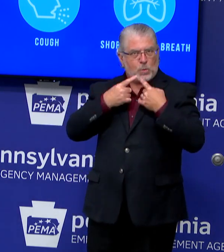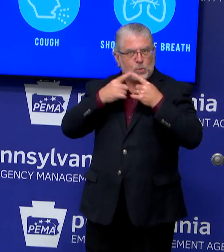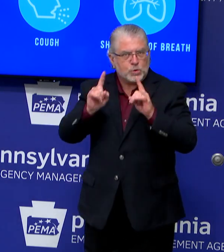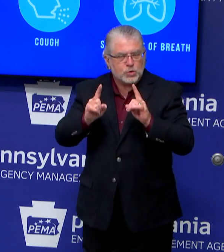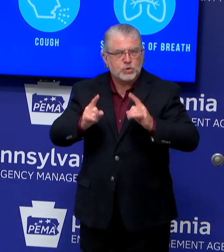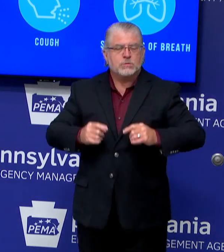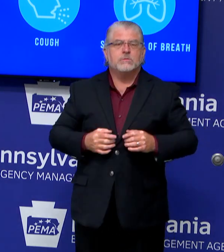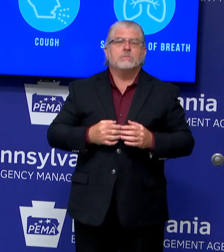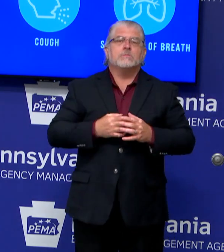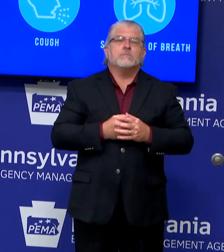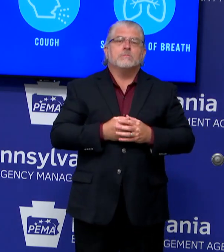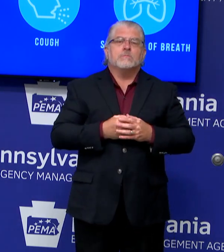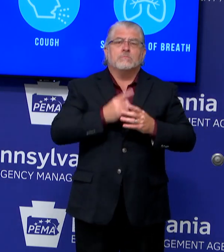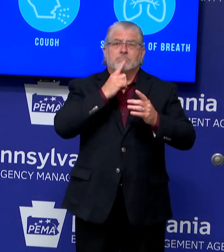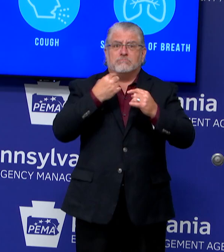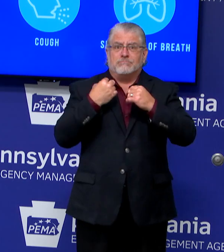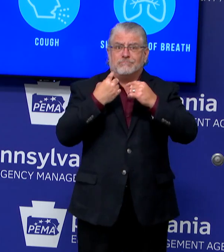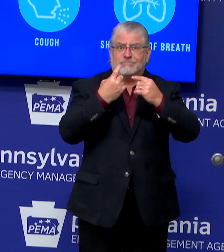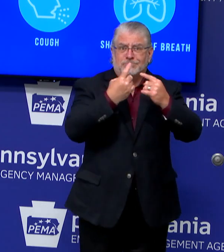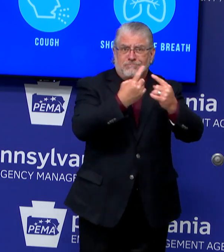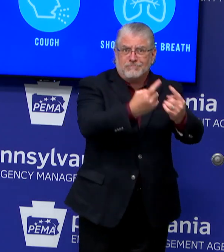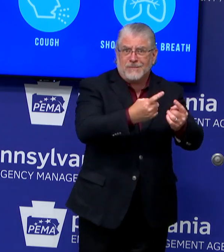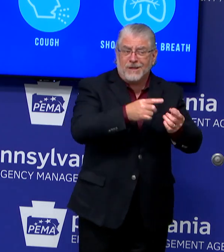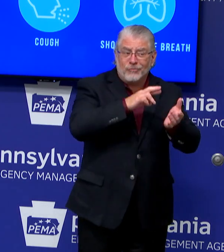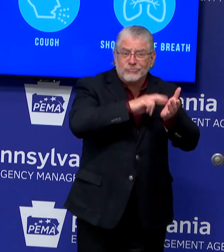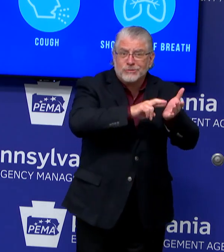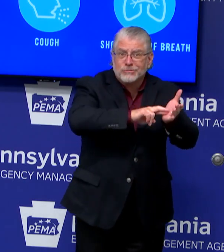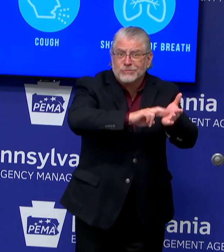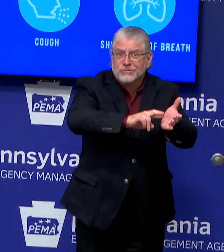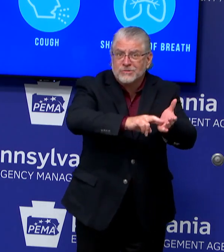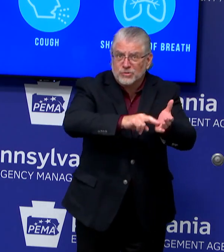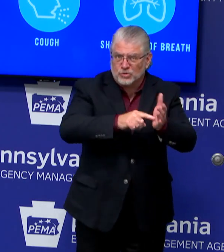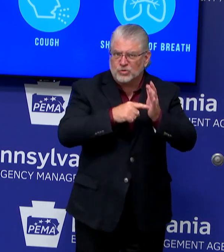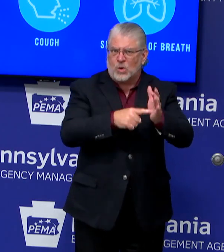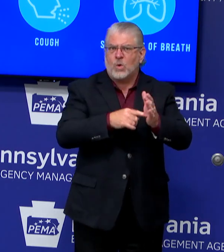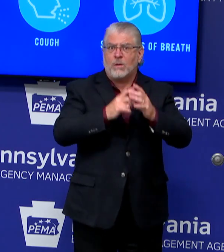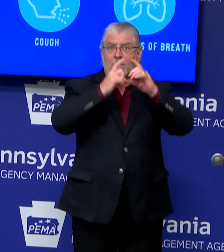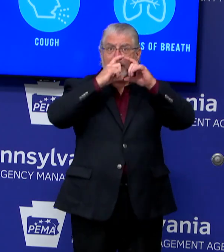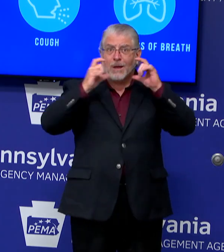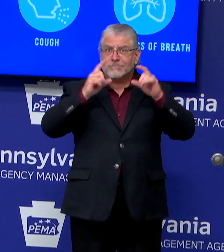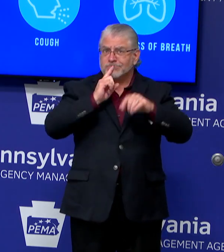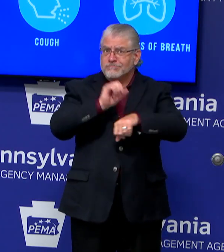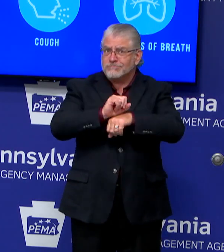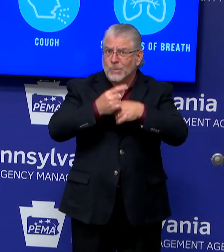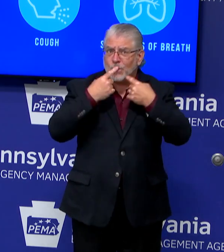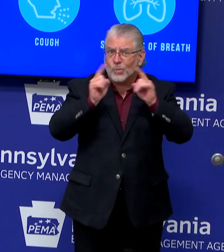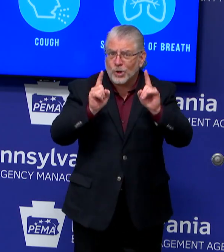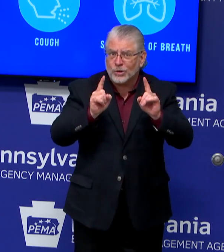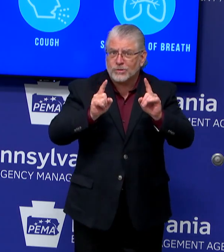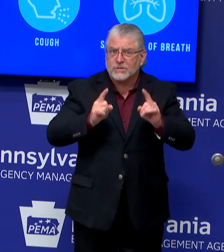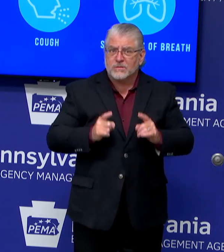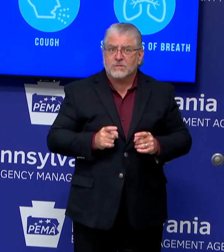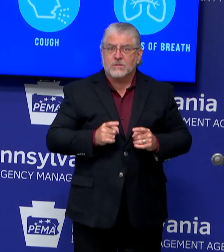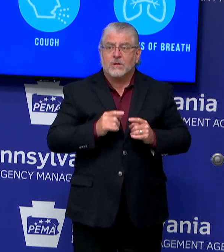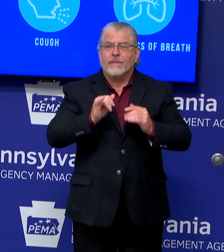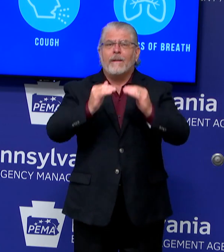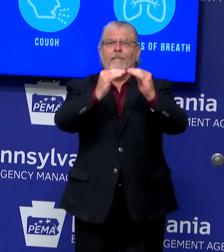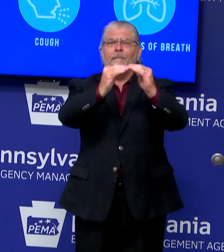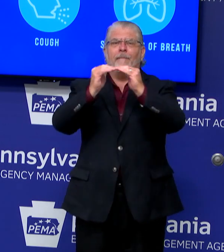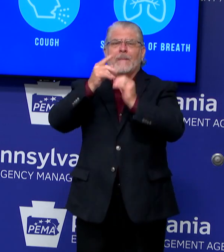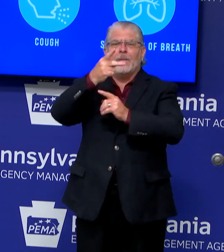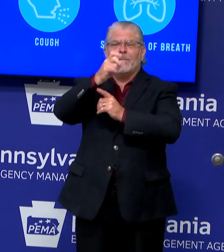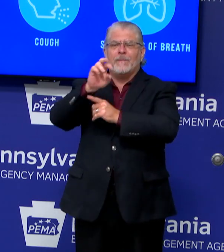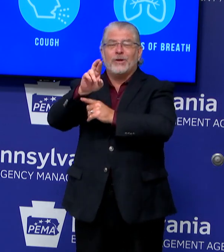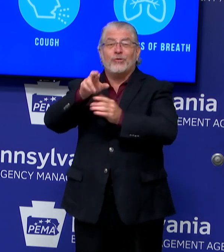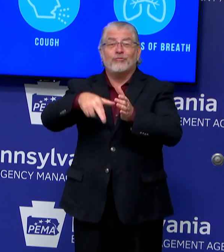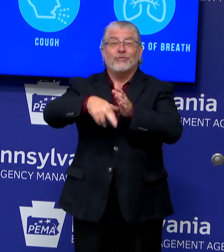mask wearing actually works. This includes a peer-reviewed study published in scientific journals like the New England Journal